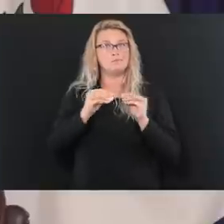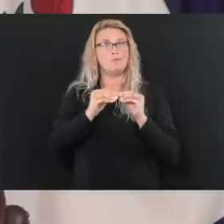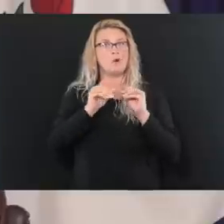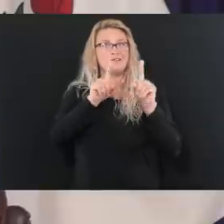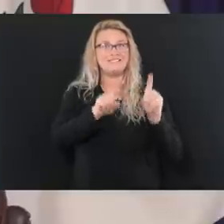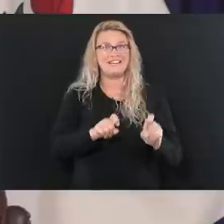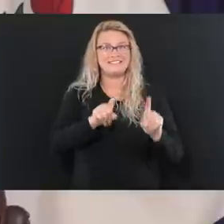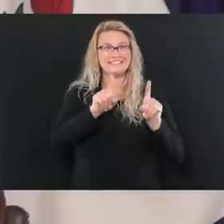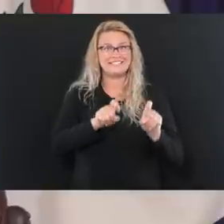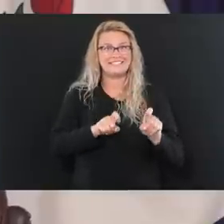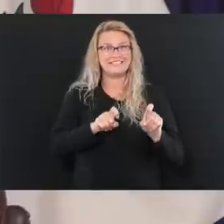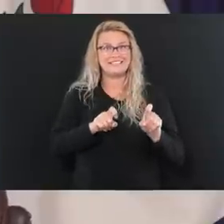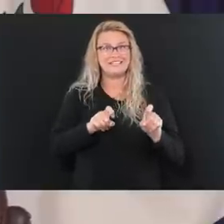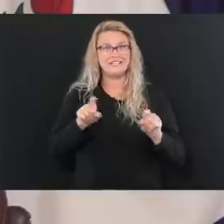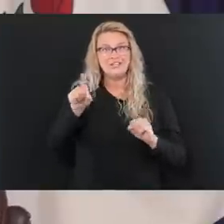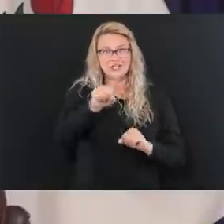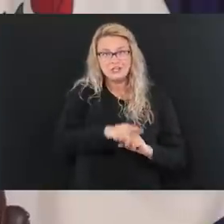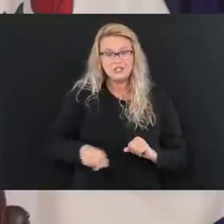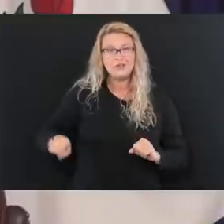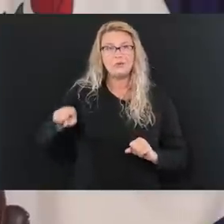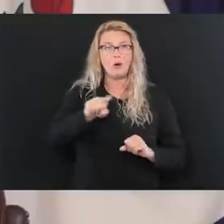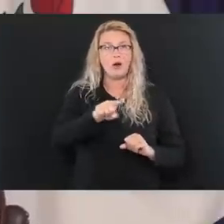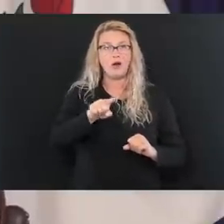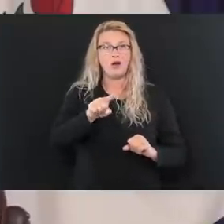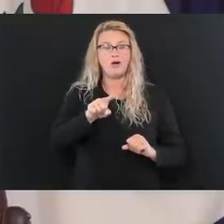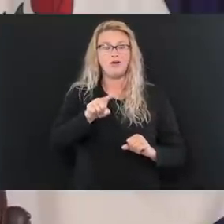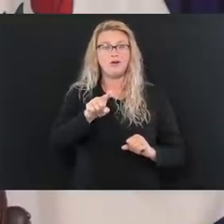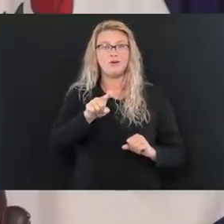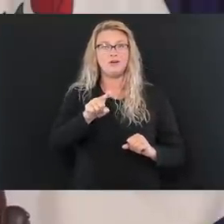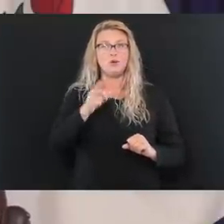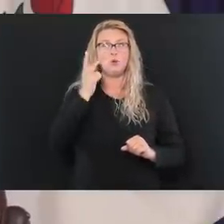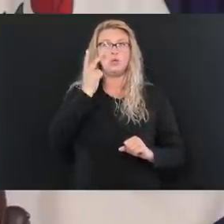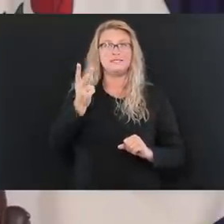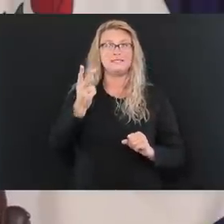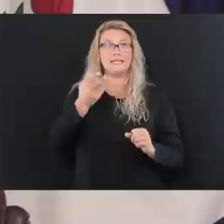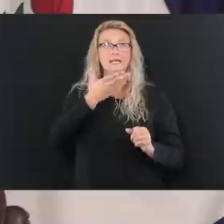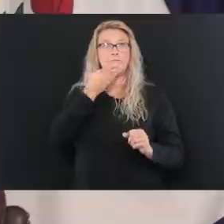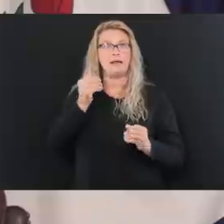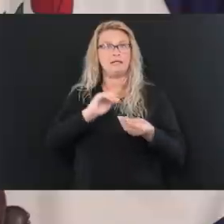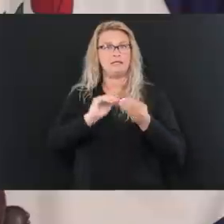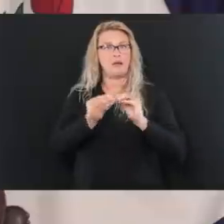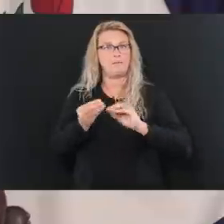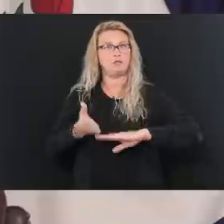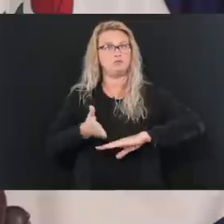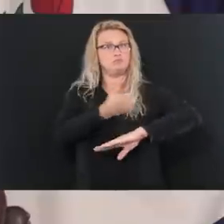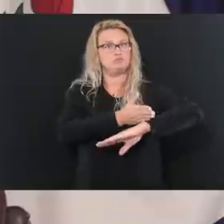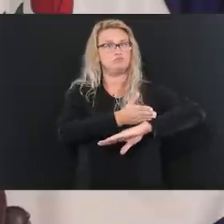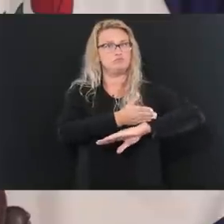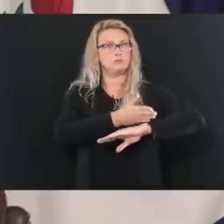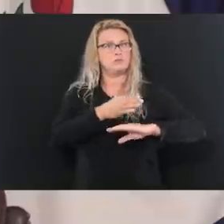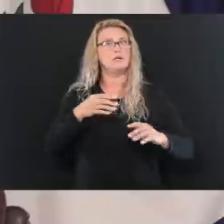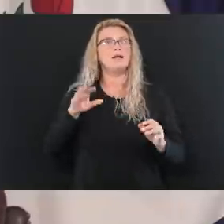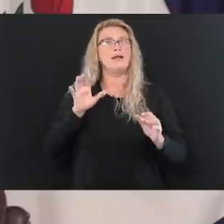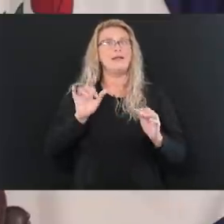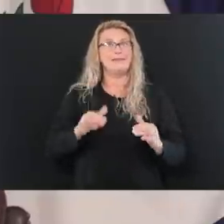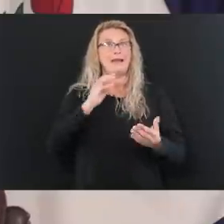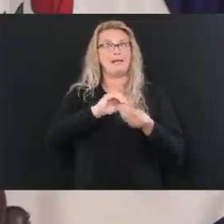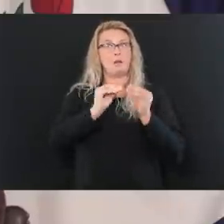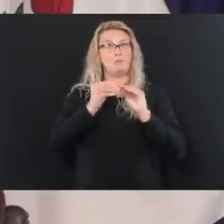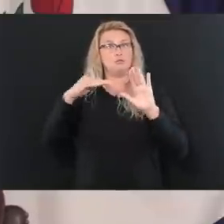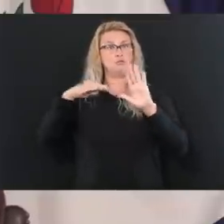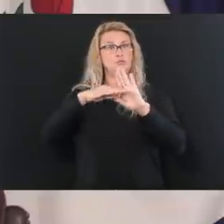you're going to find yourself in Kanawha County moving in a trend in a way that is absolutely giving us hope,